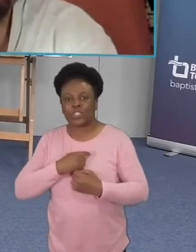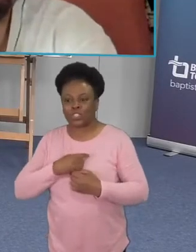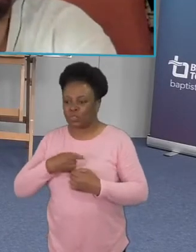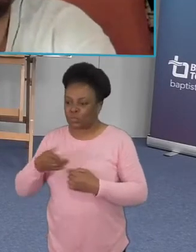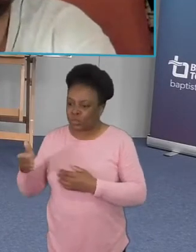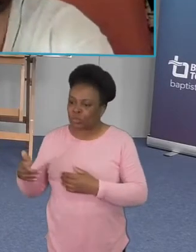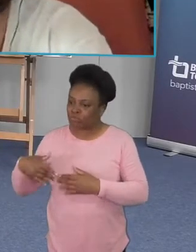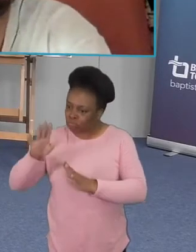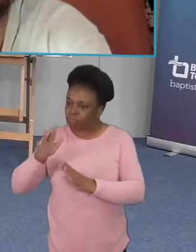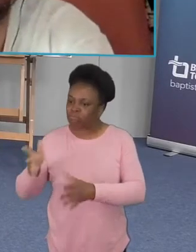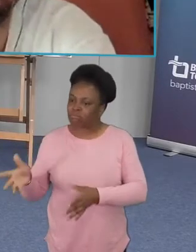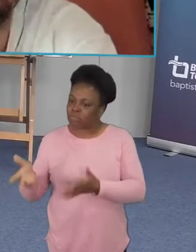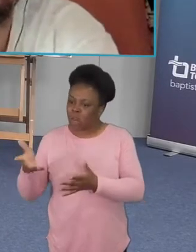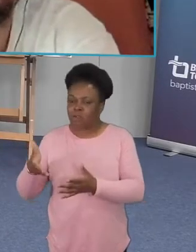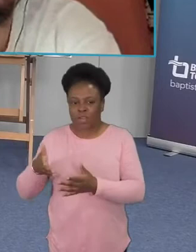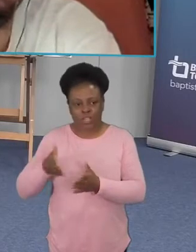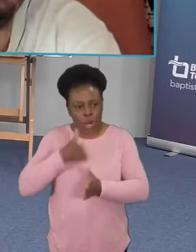villages